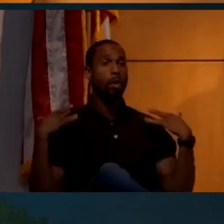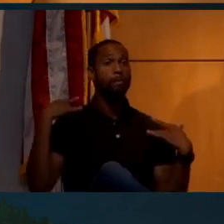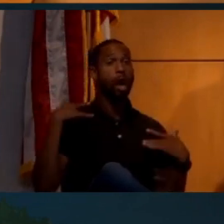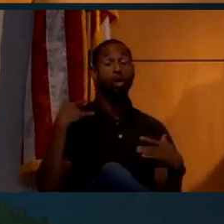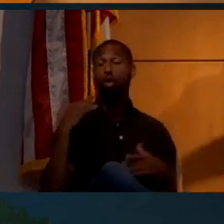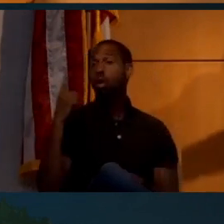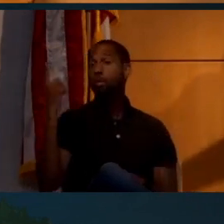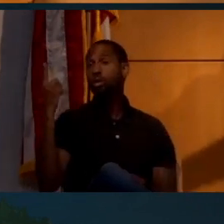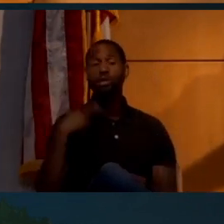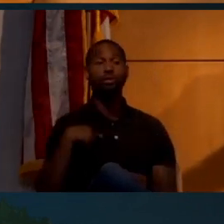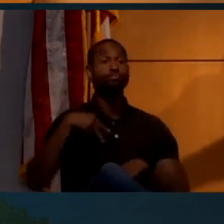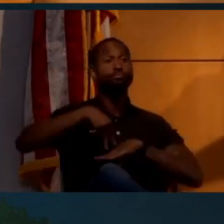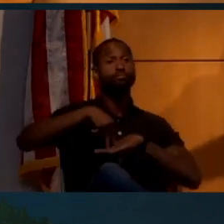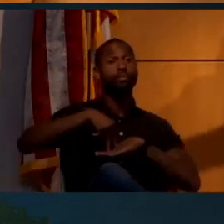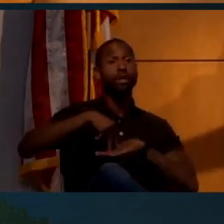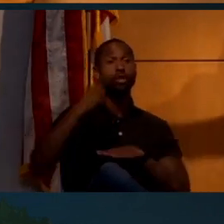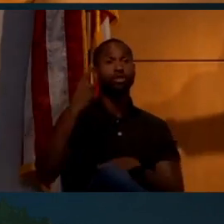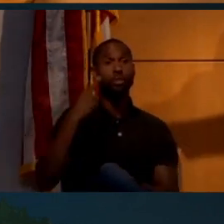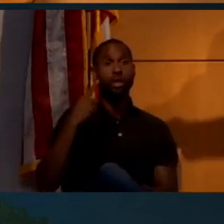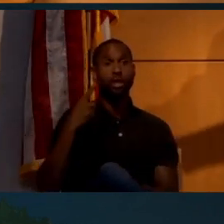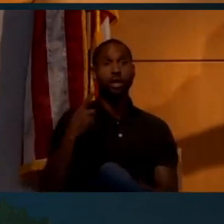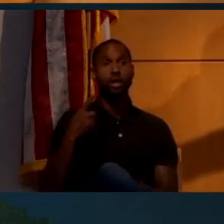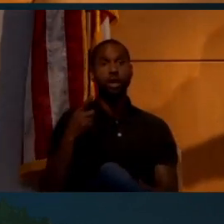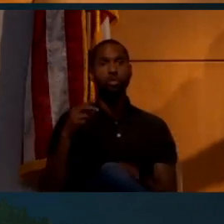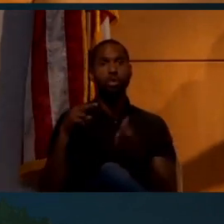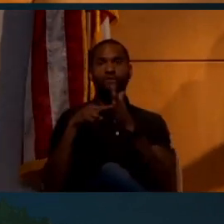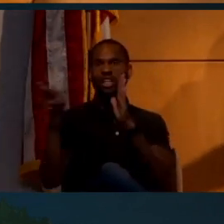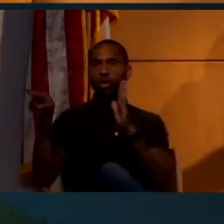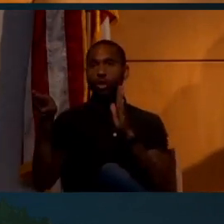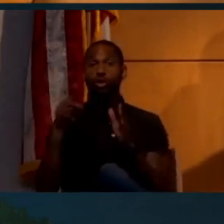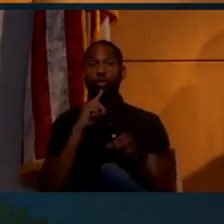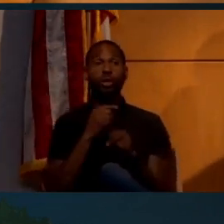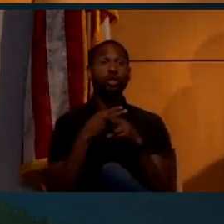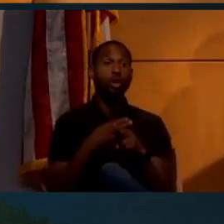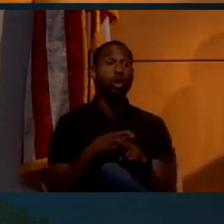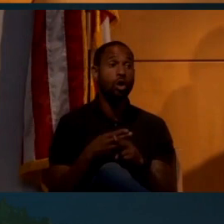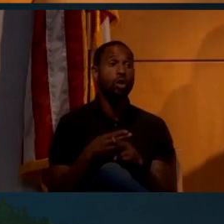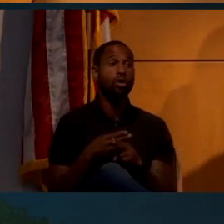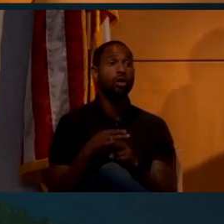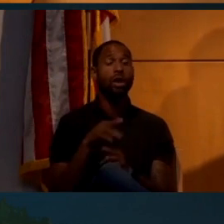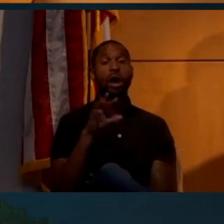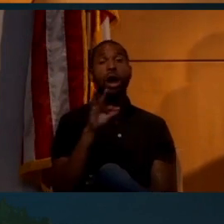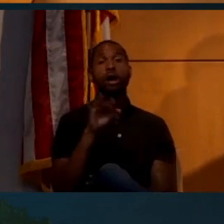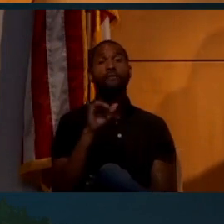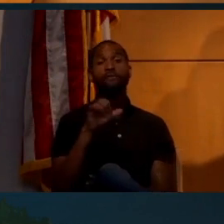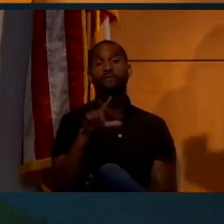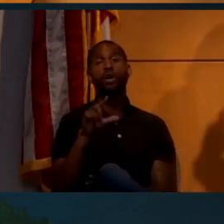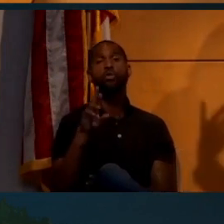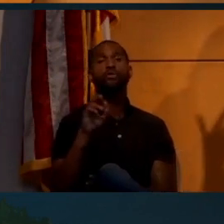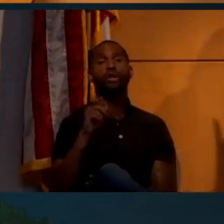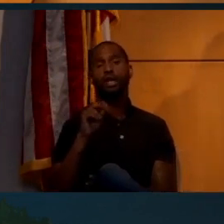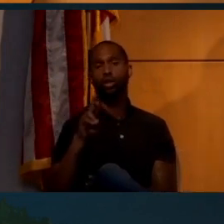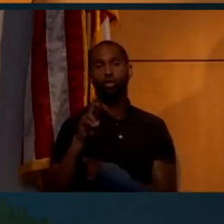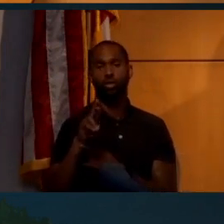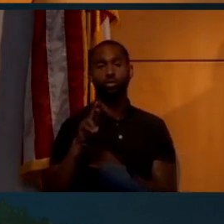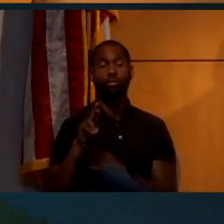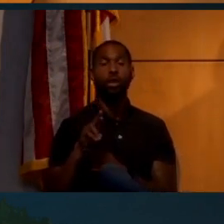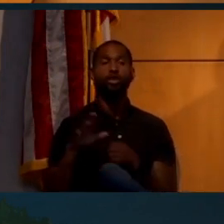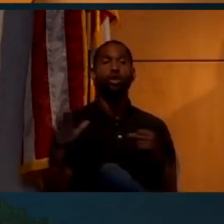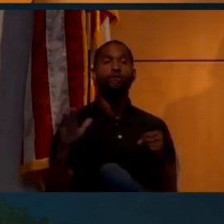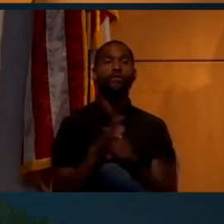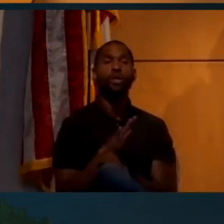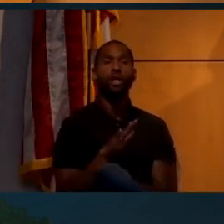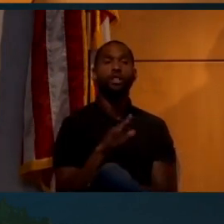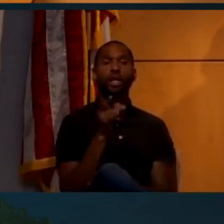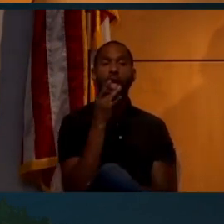something like that, and there's some flunky on the side with a big reflector. It's actually called a fill reflector. I kind of like that. And they're filling in